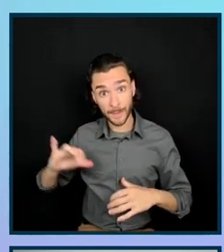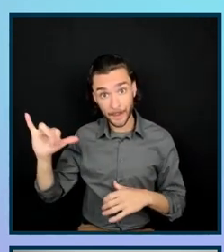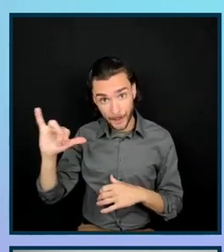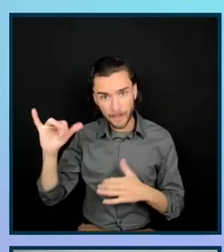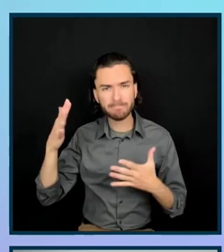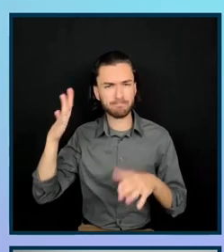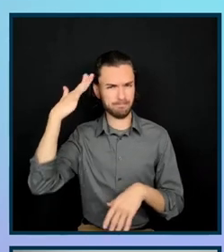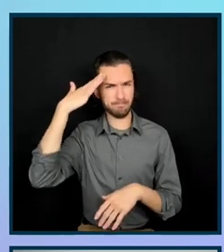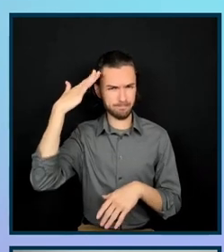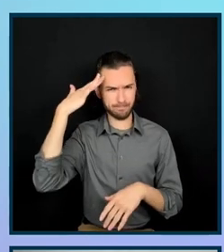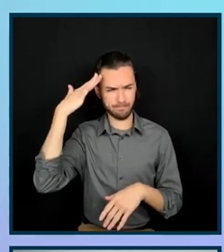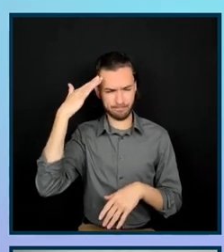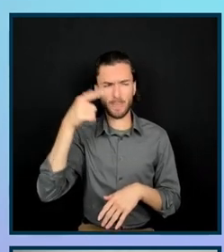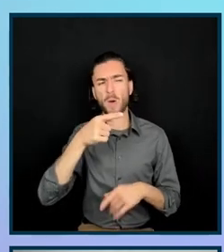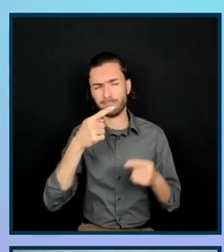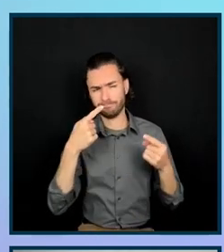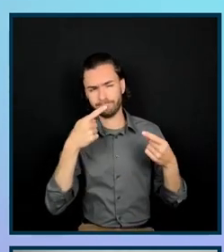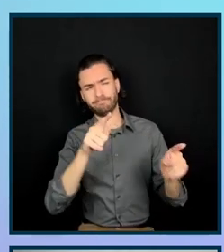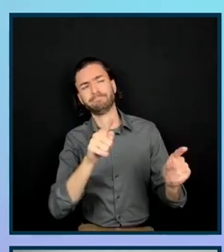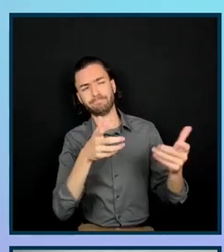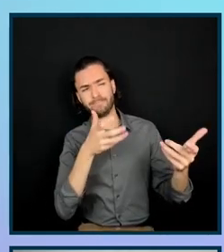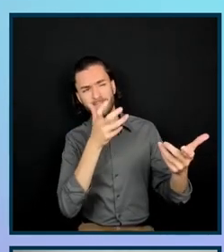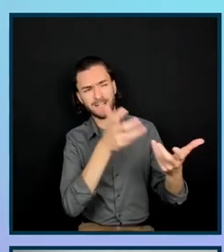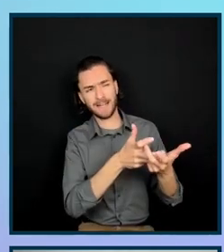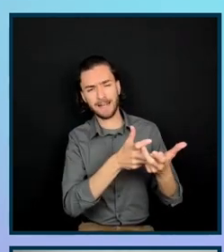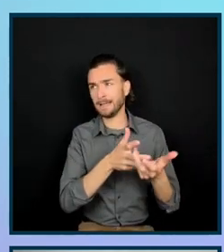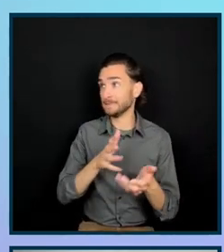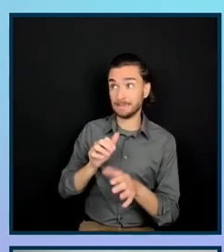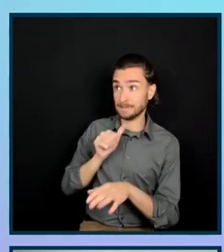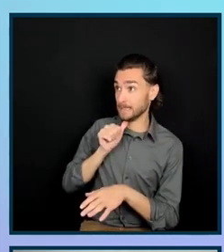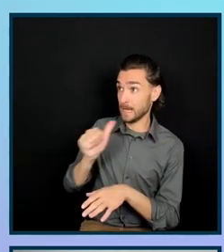test what works and what doesn't, and take that information forward.